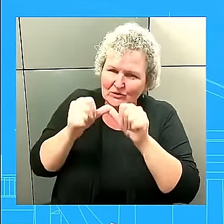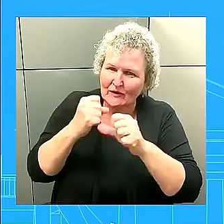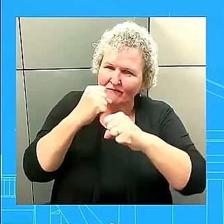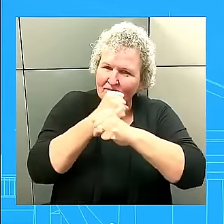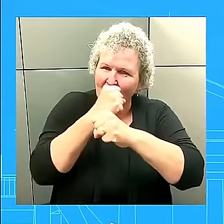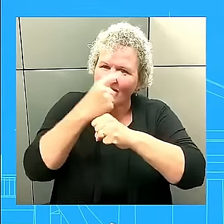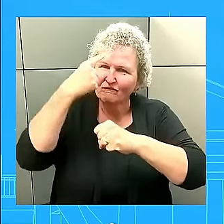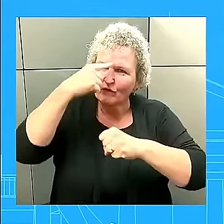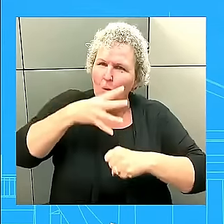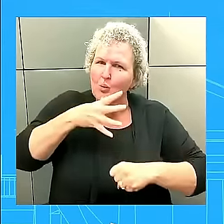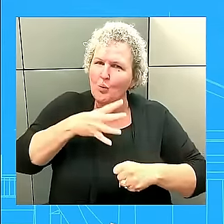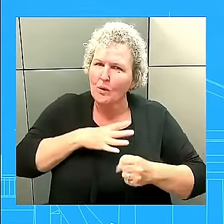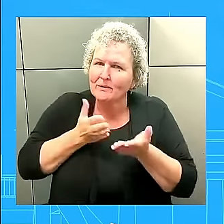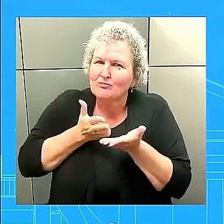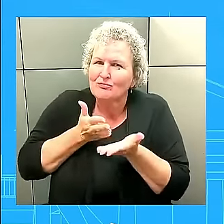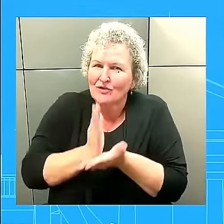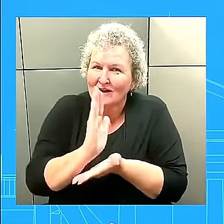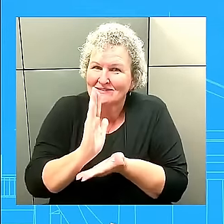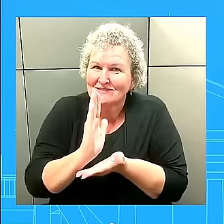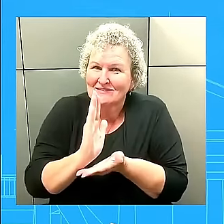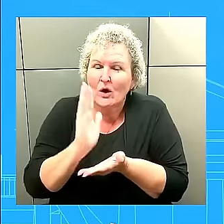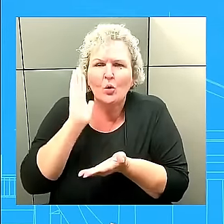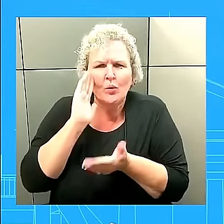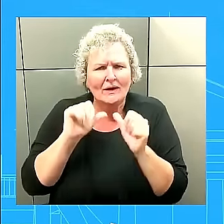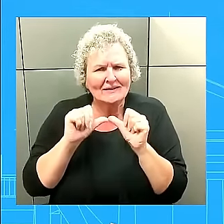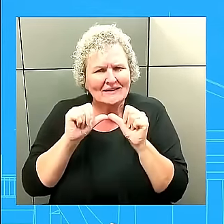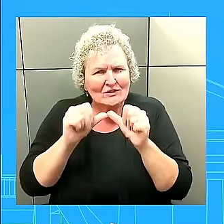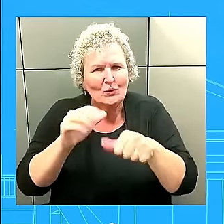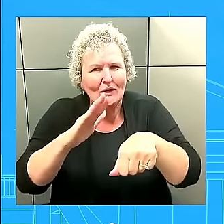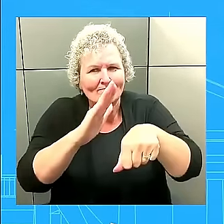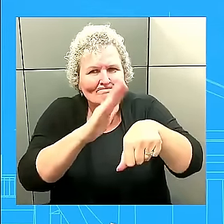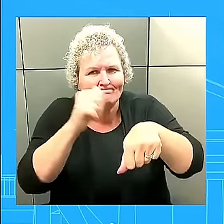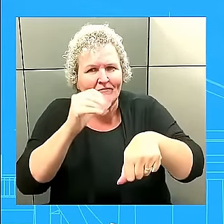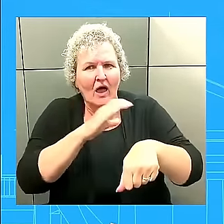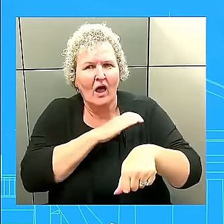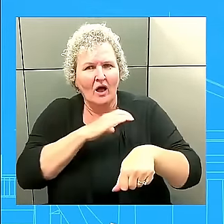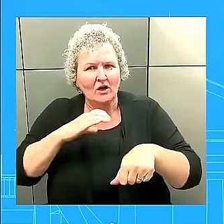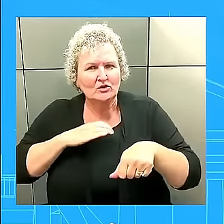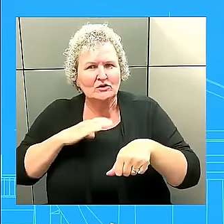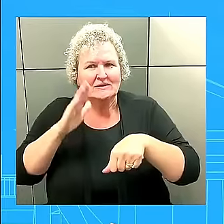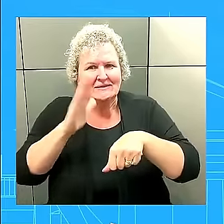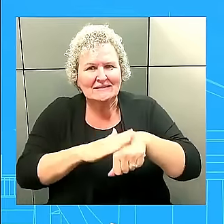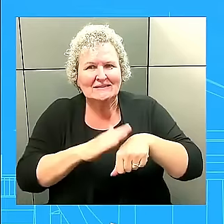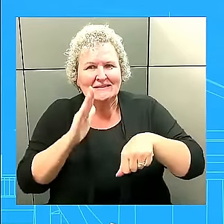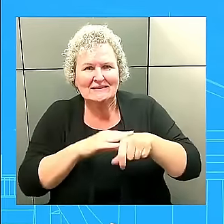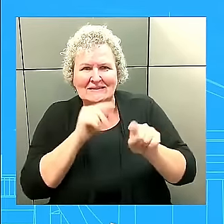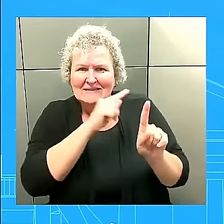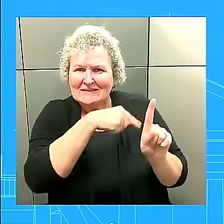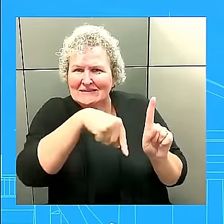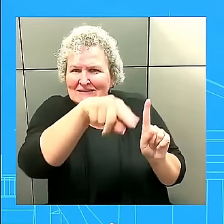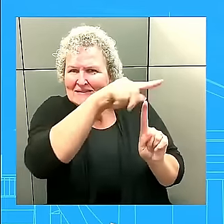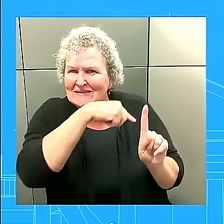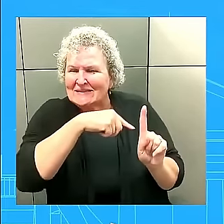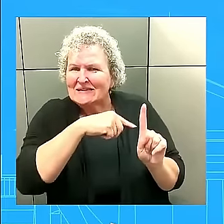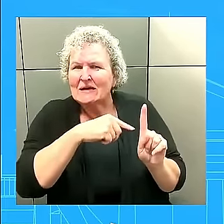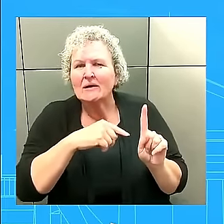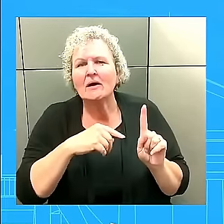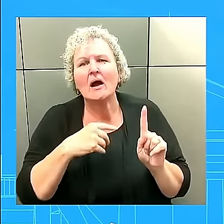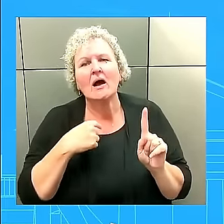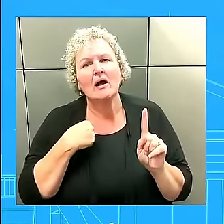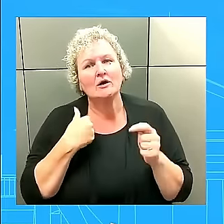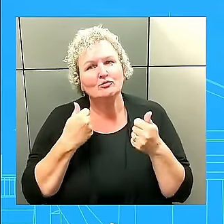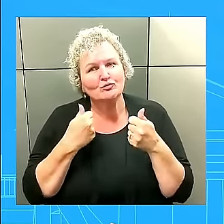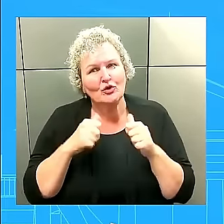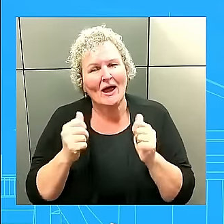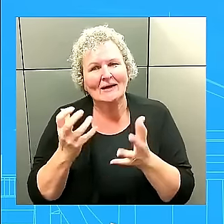call on Congress to, to, you know, to reinstate Roe v. Wade,